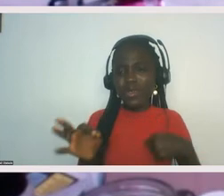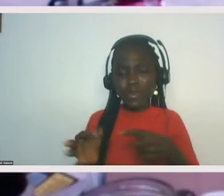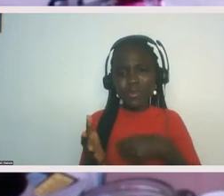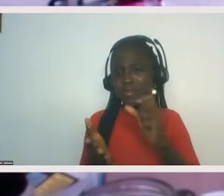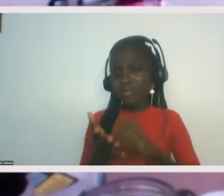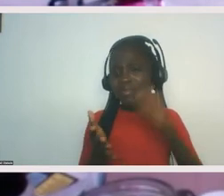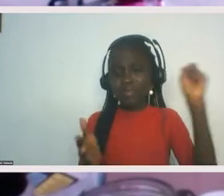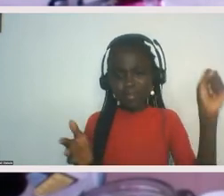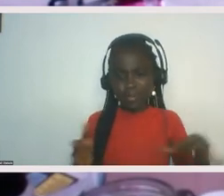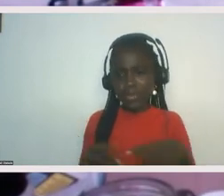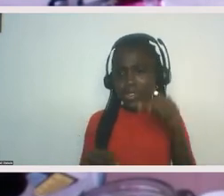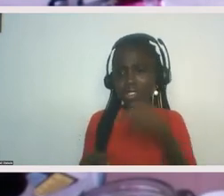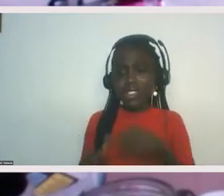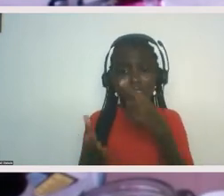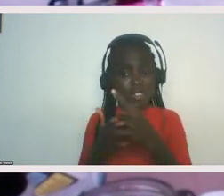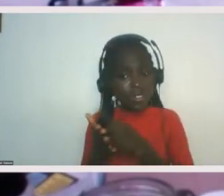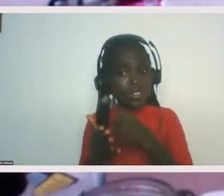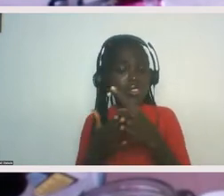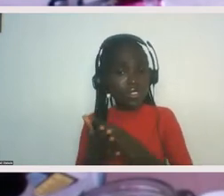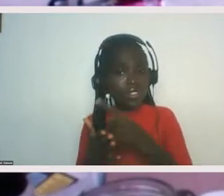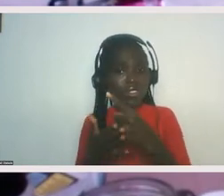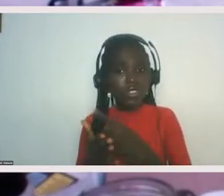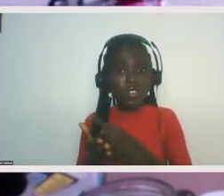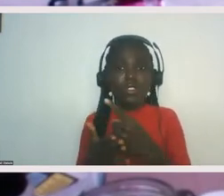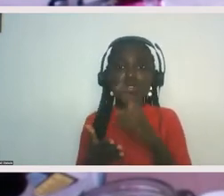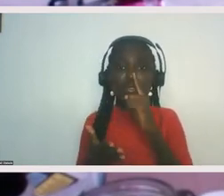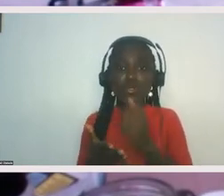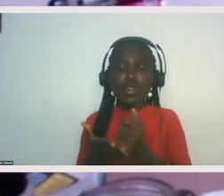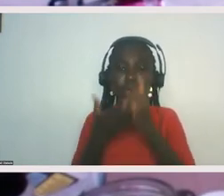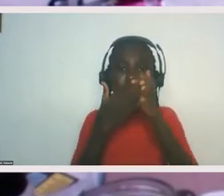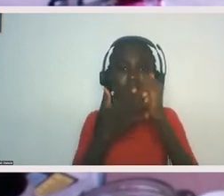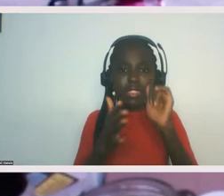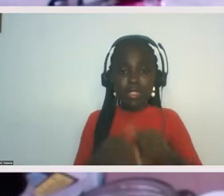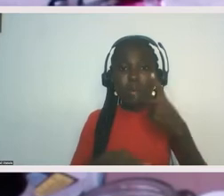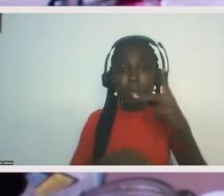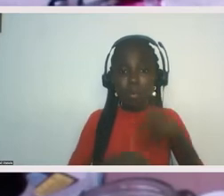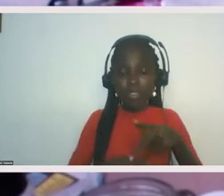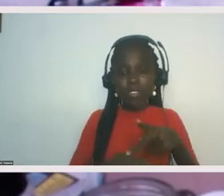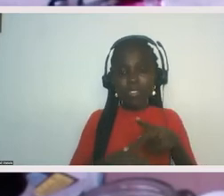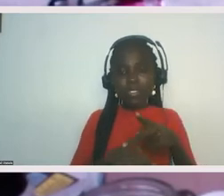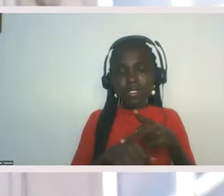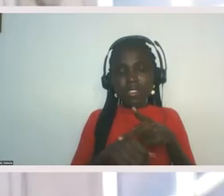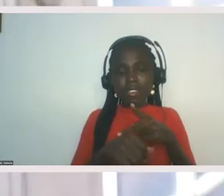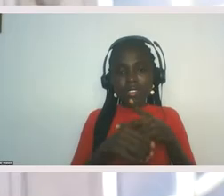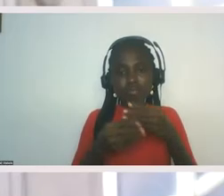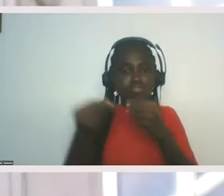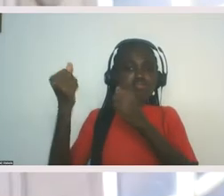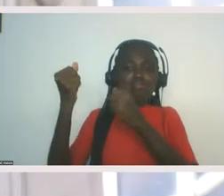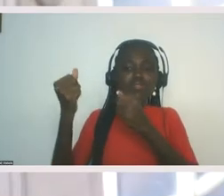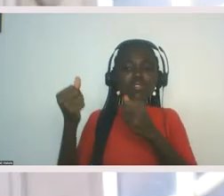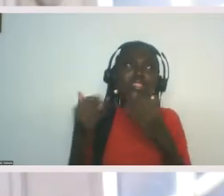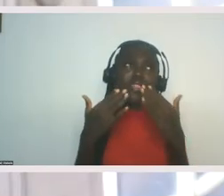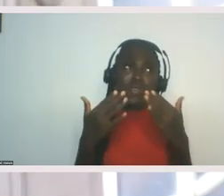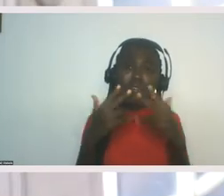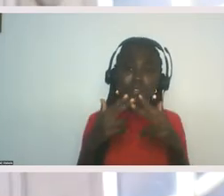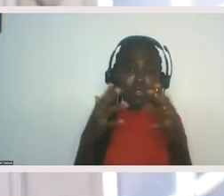I think that these conversations are part of the antidote and with actions too. Like we're Thank you for telling me what land you